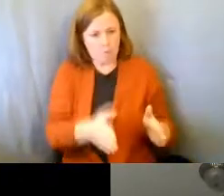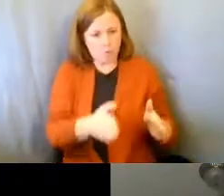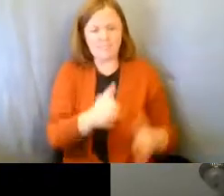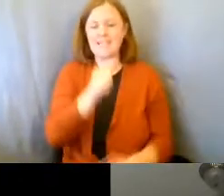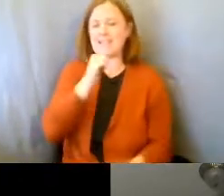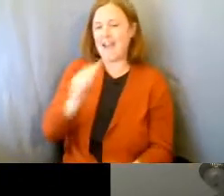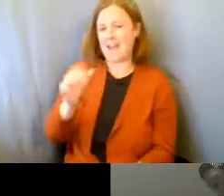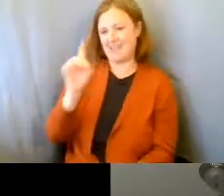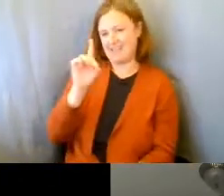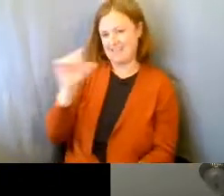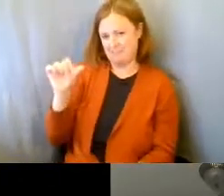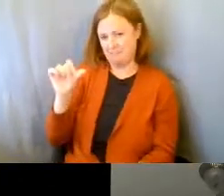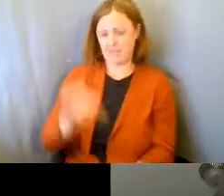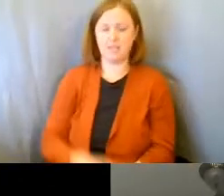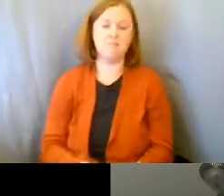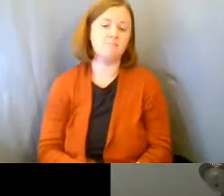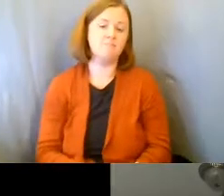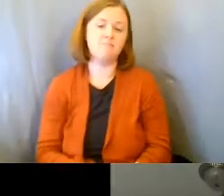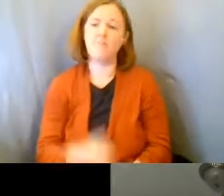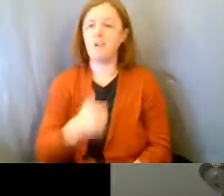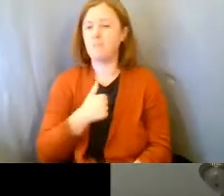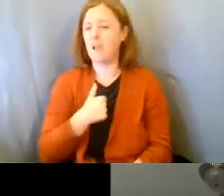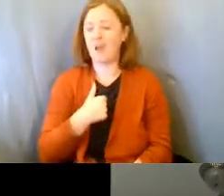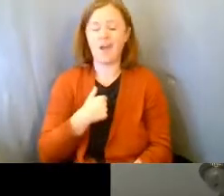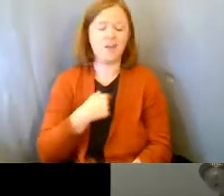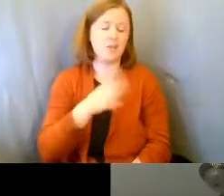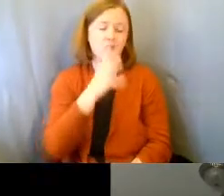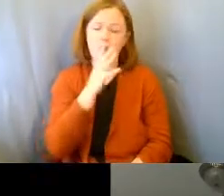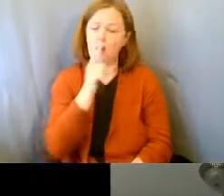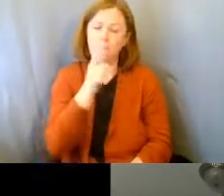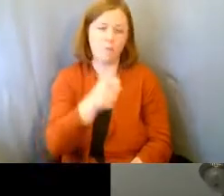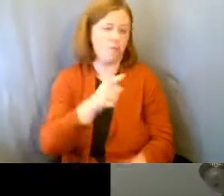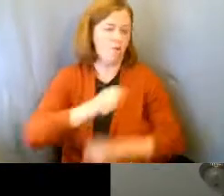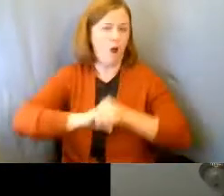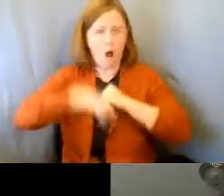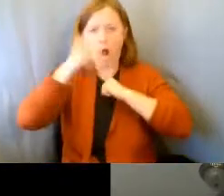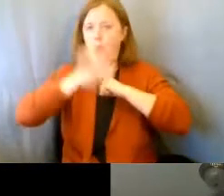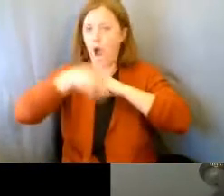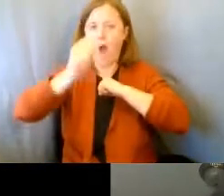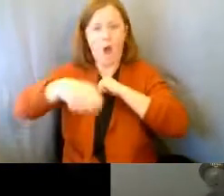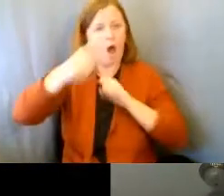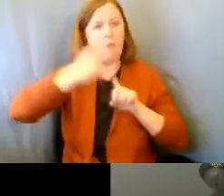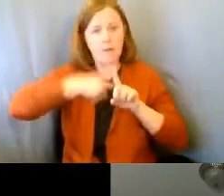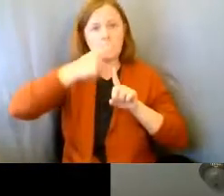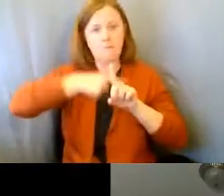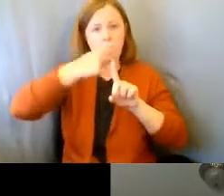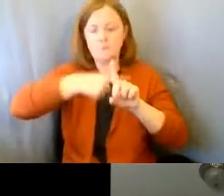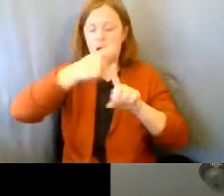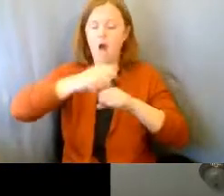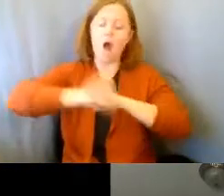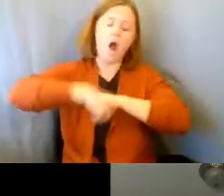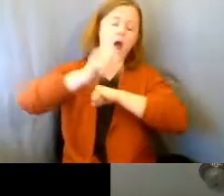right? I could talk to you for months about the